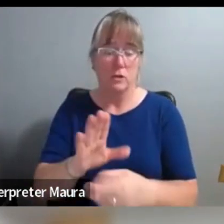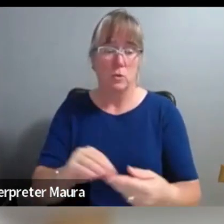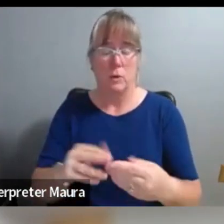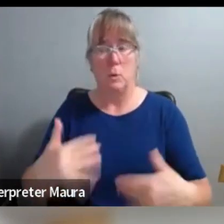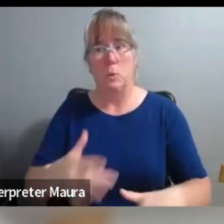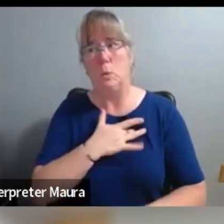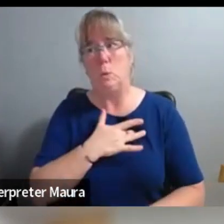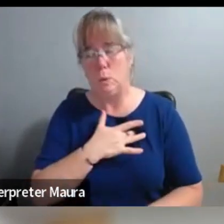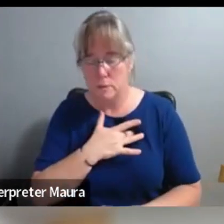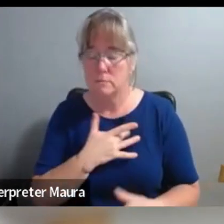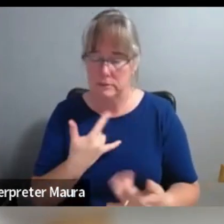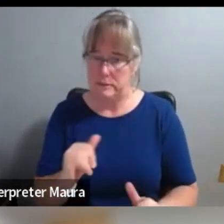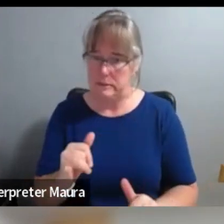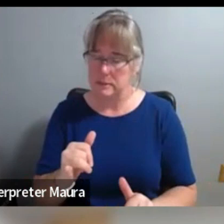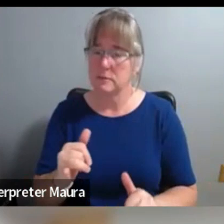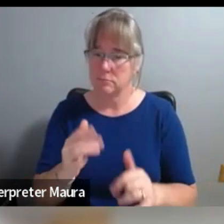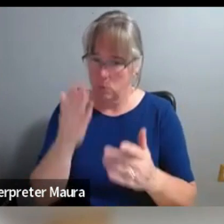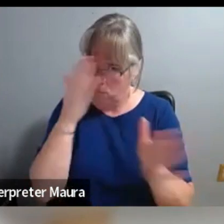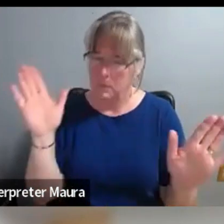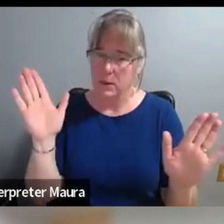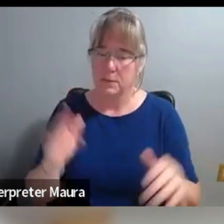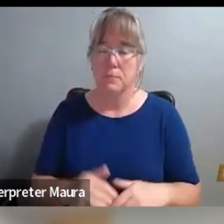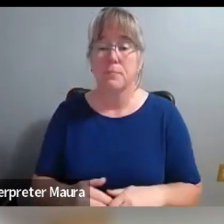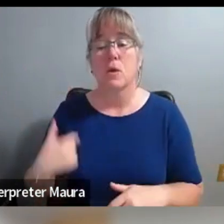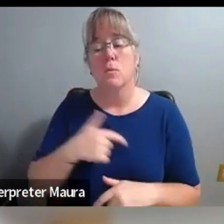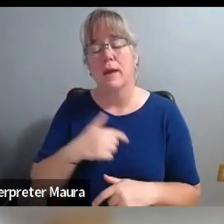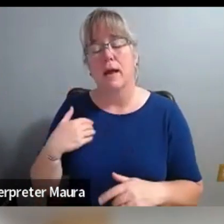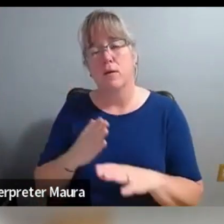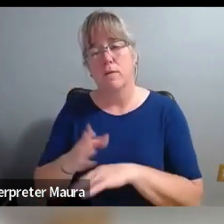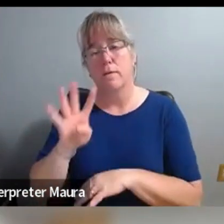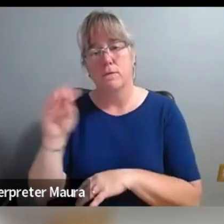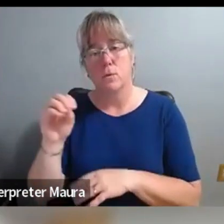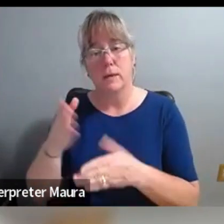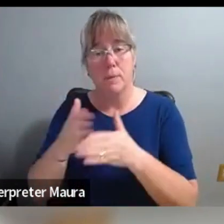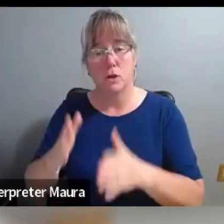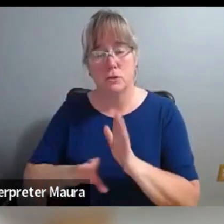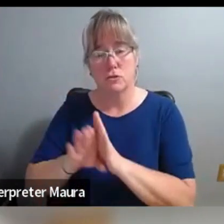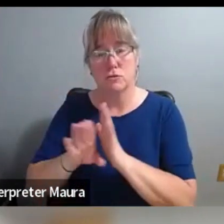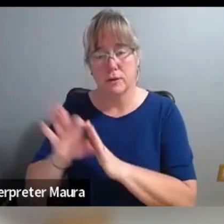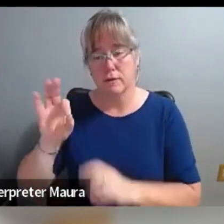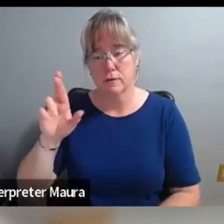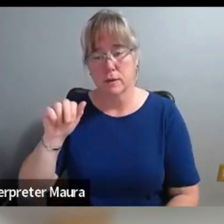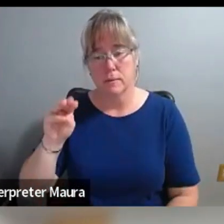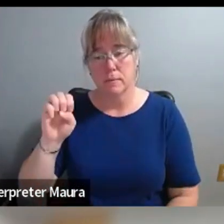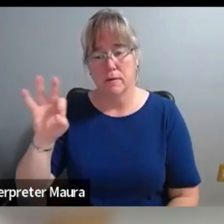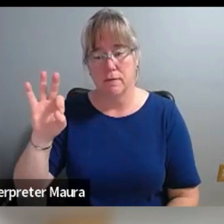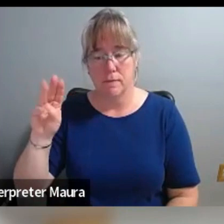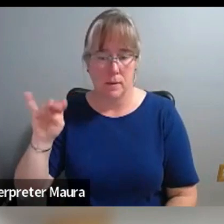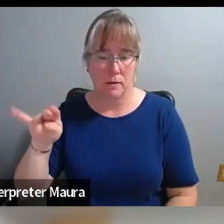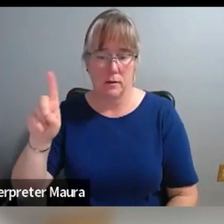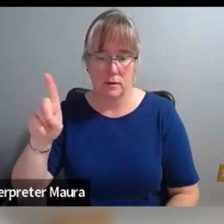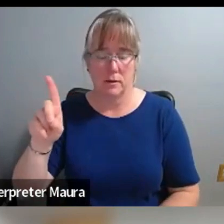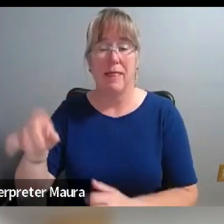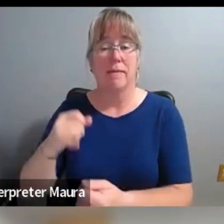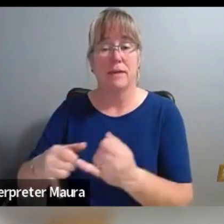We worked with approximately 40 partners to create a frame of mind, 17 of whom you hear in the